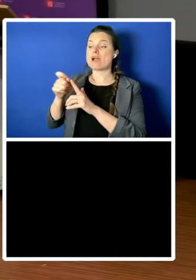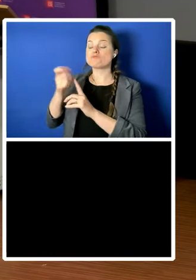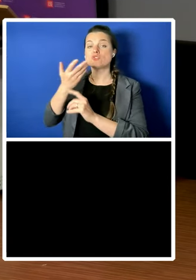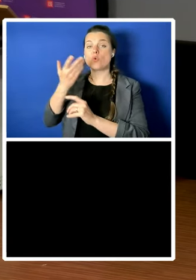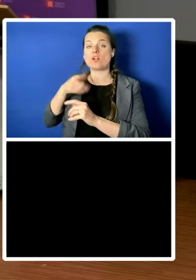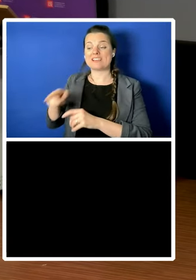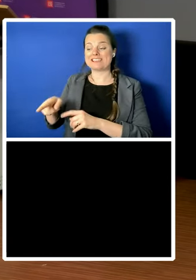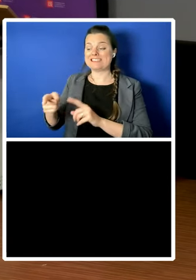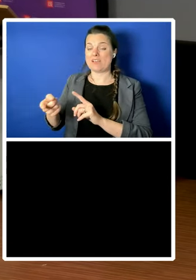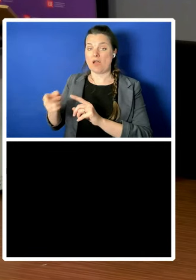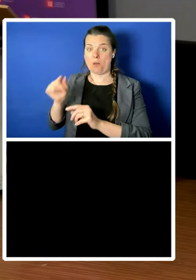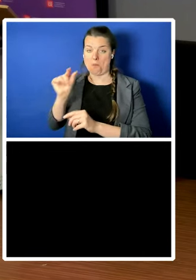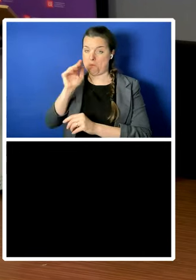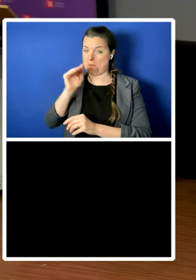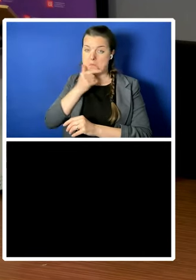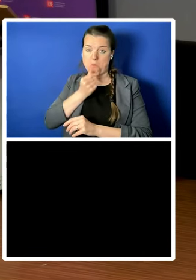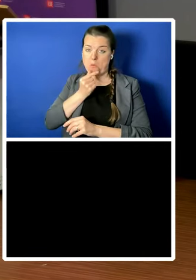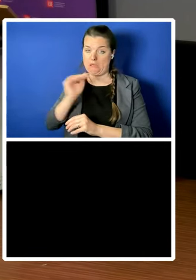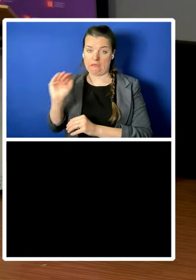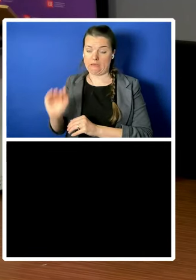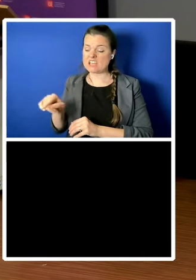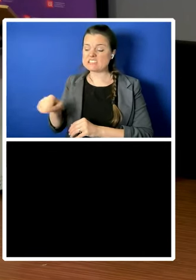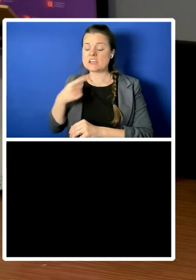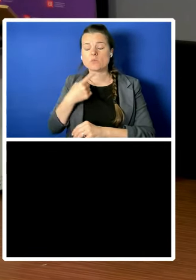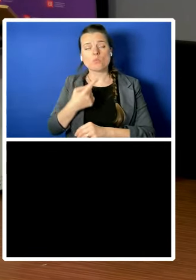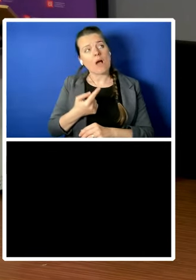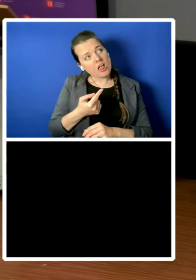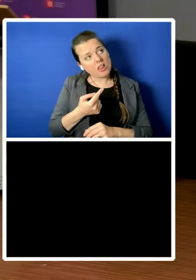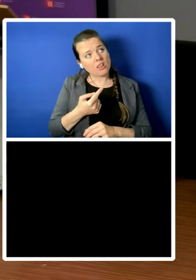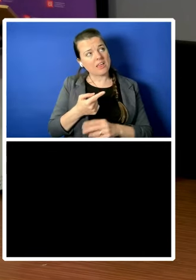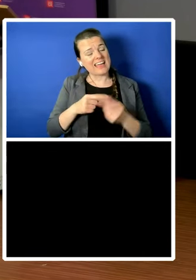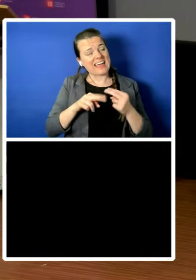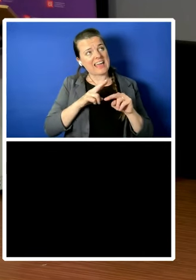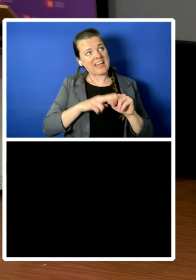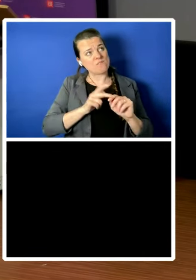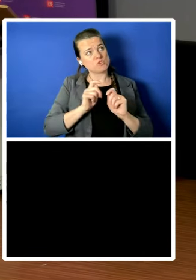that way there would be no torture and there would be no slavery